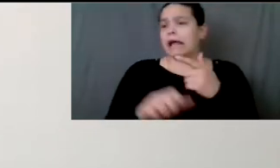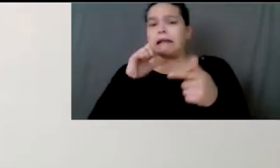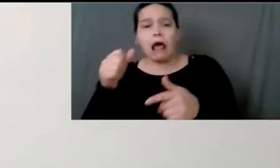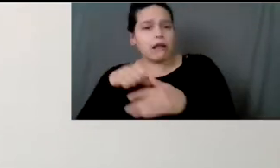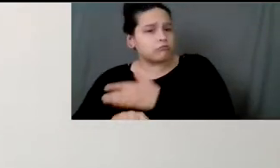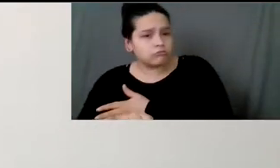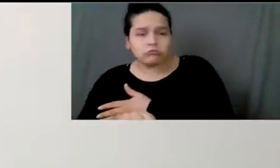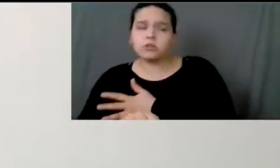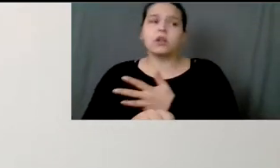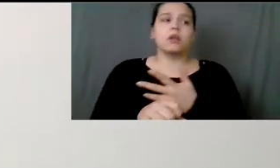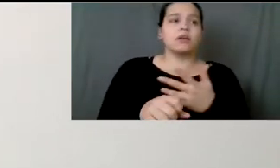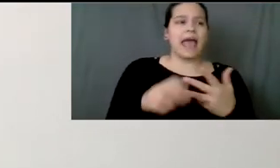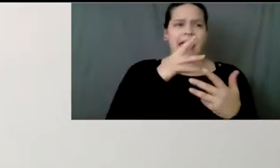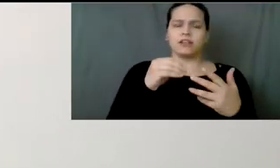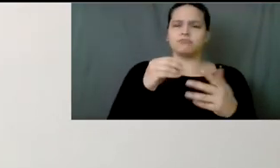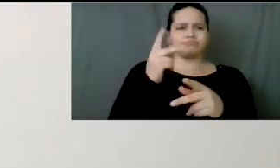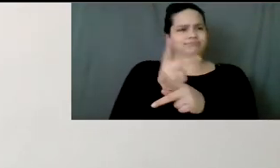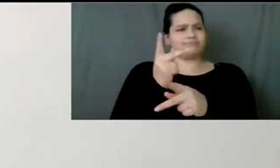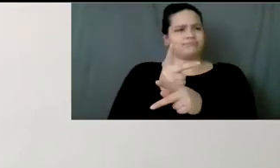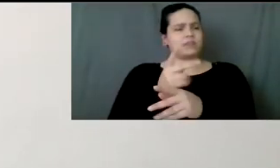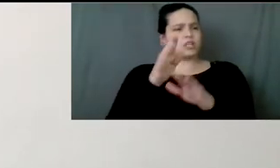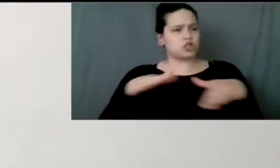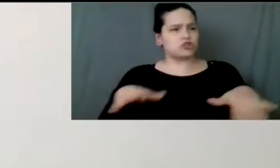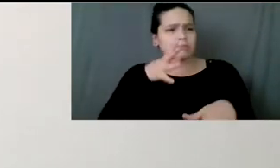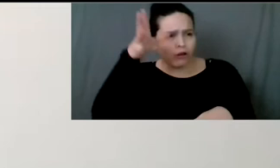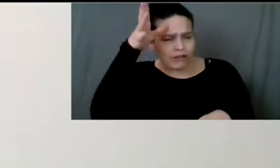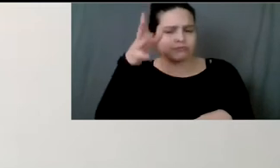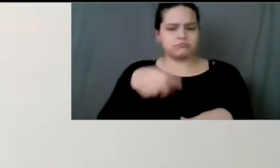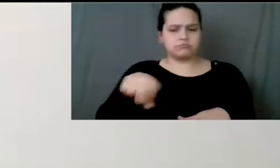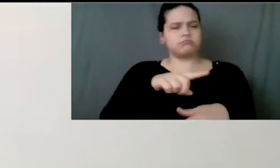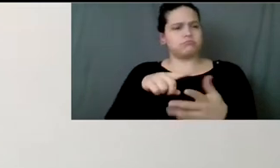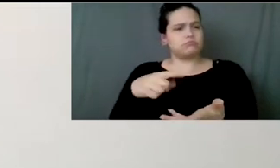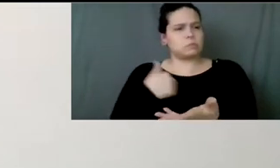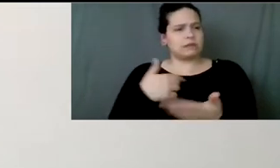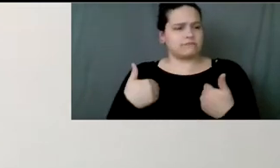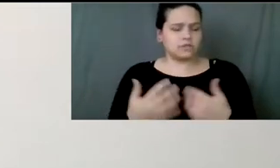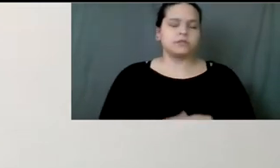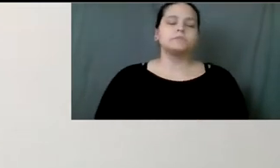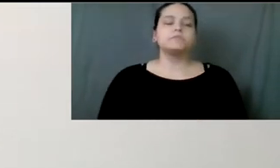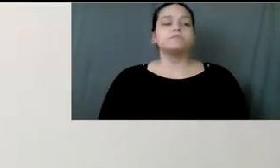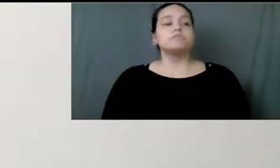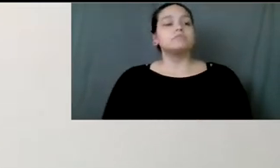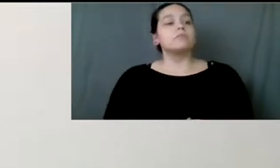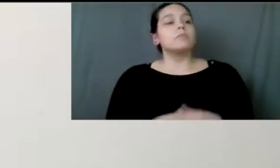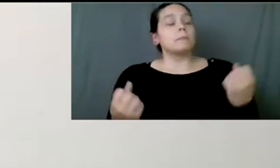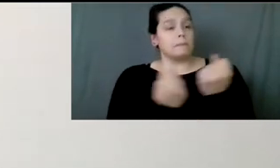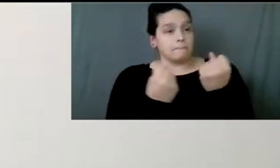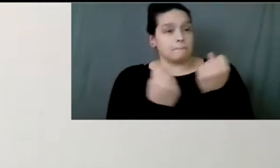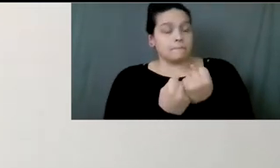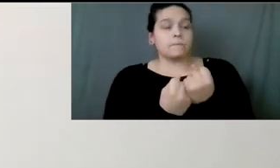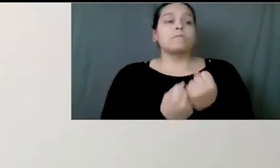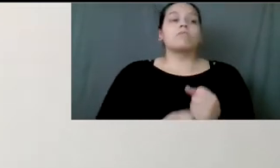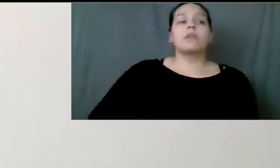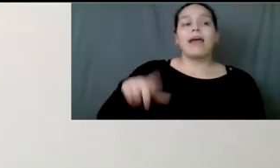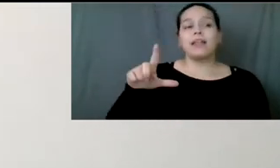The three Rs is generously sponsored by the LGBTQ Task Force, Planned Parenthood Federation of